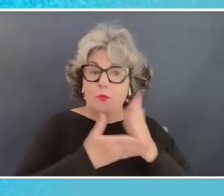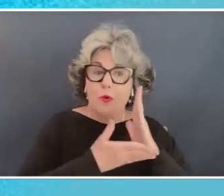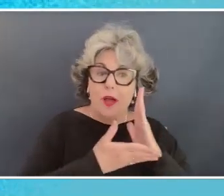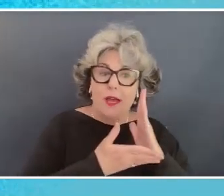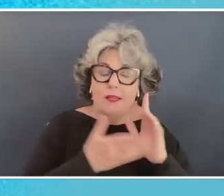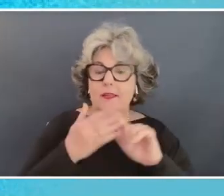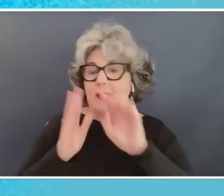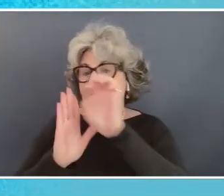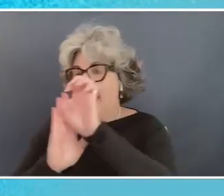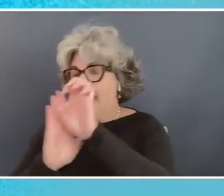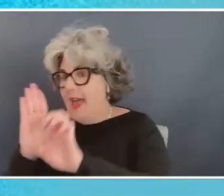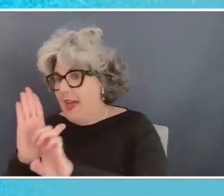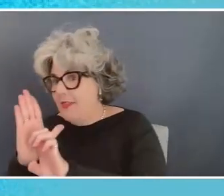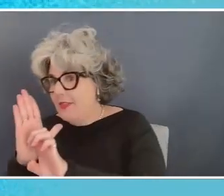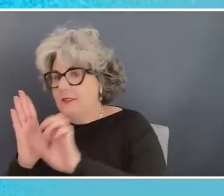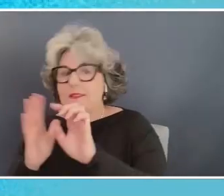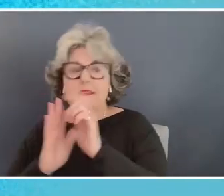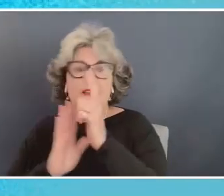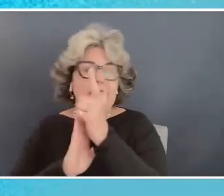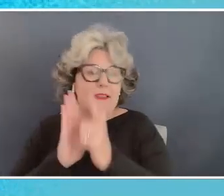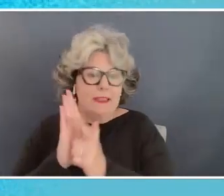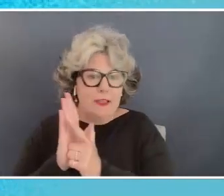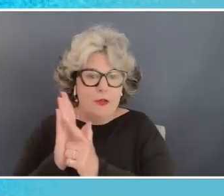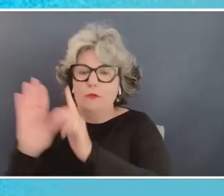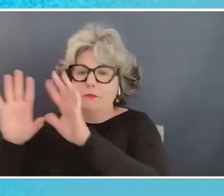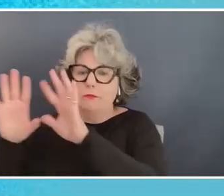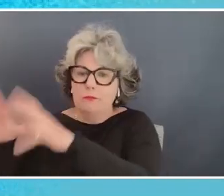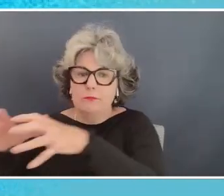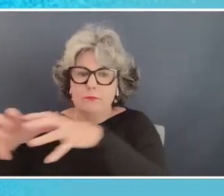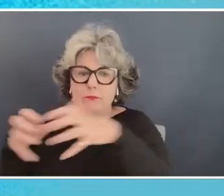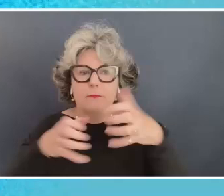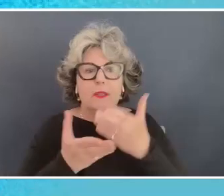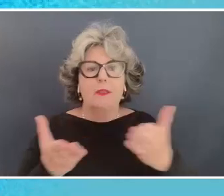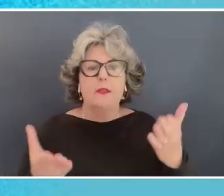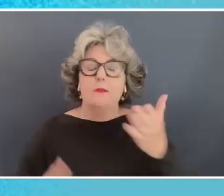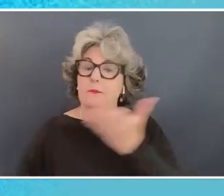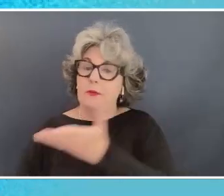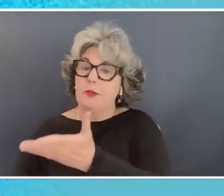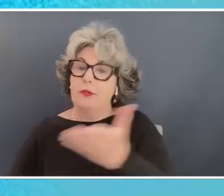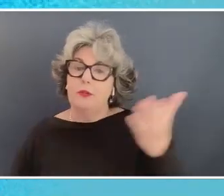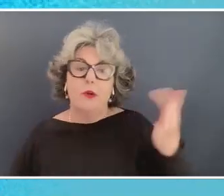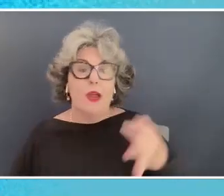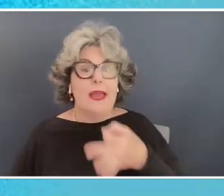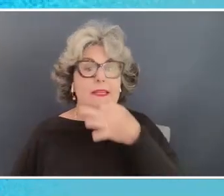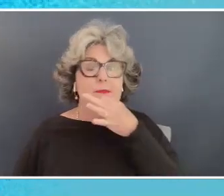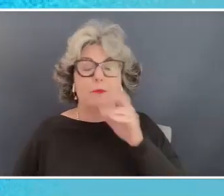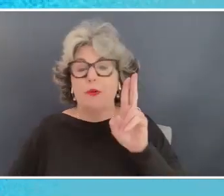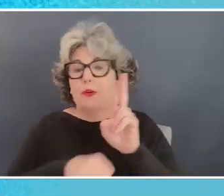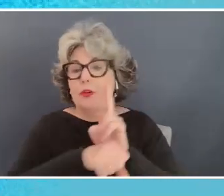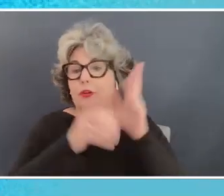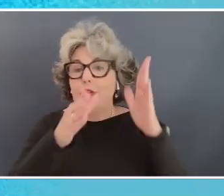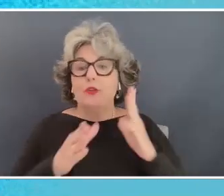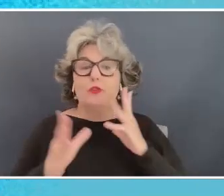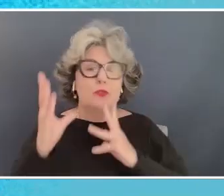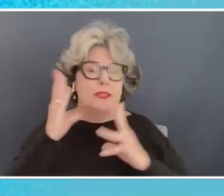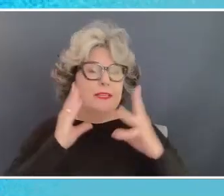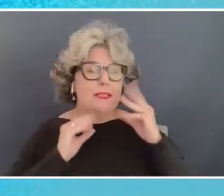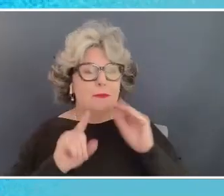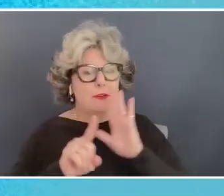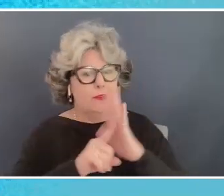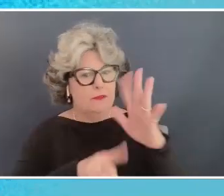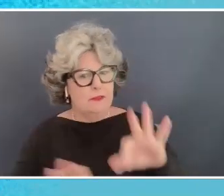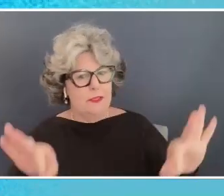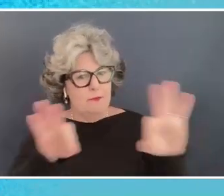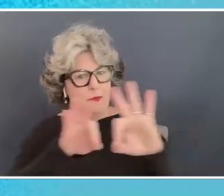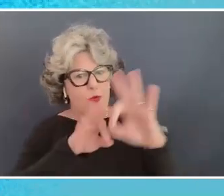legal leads but also UX you are experts user experience is an important part of how we